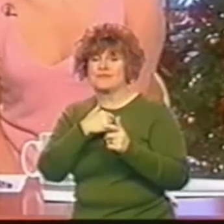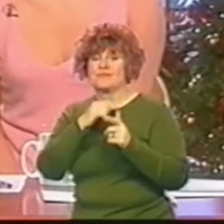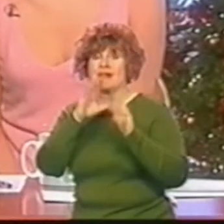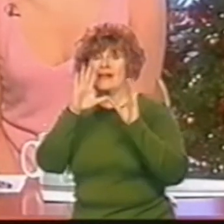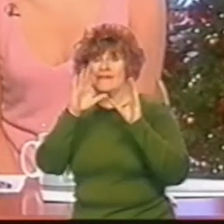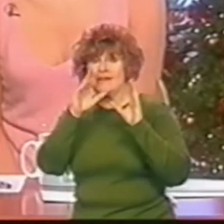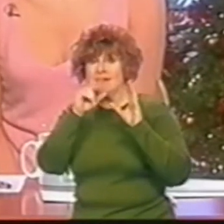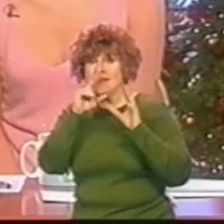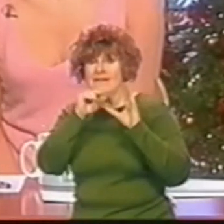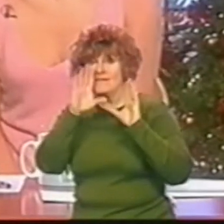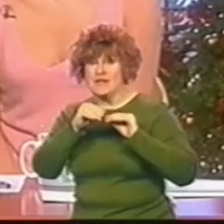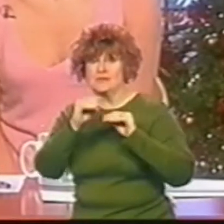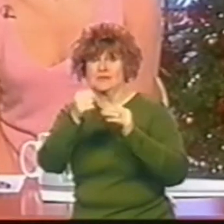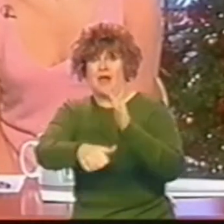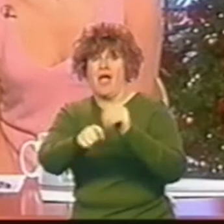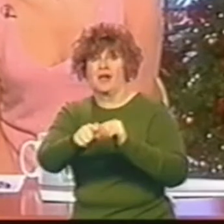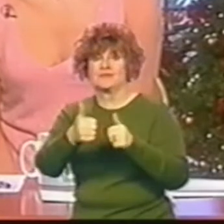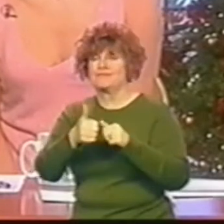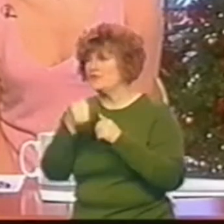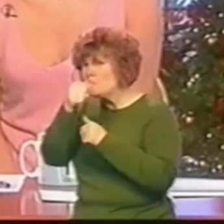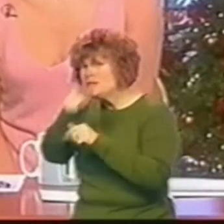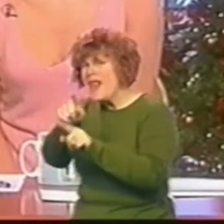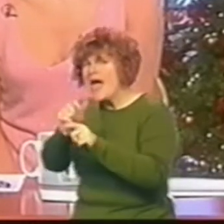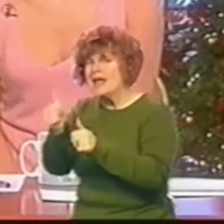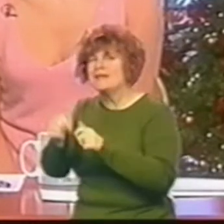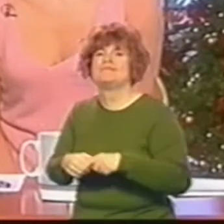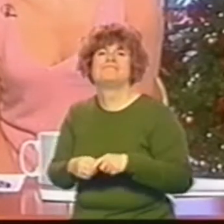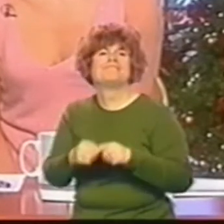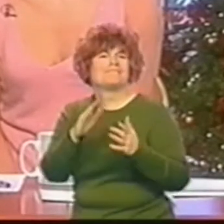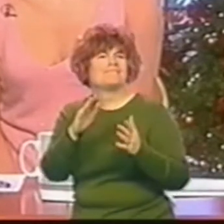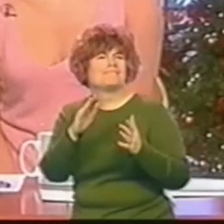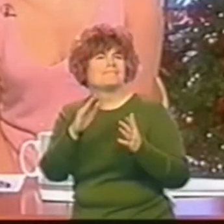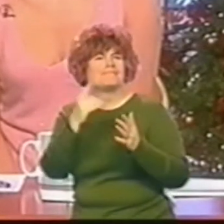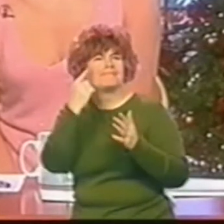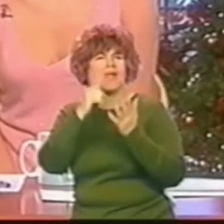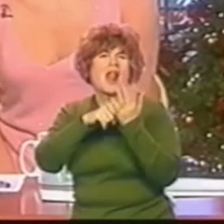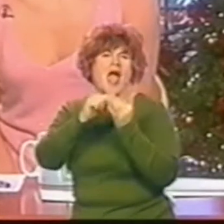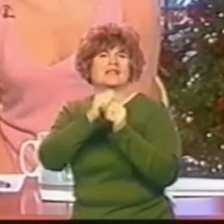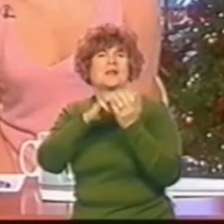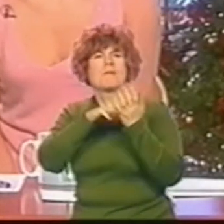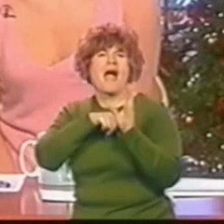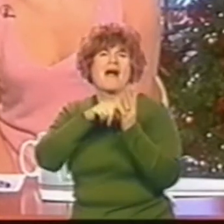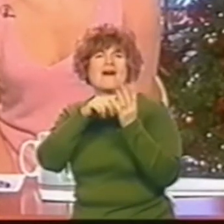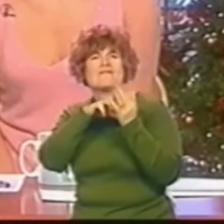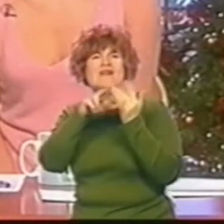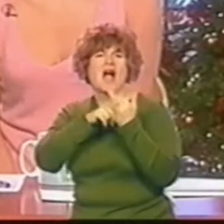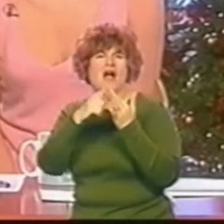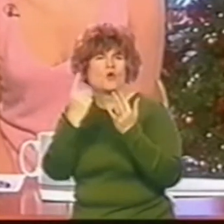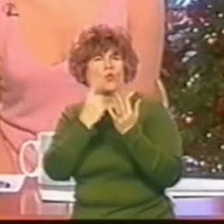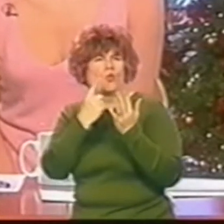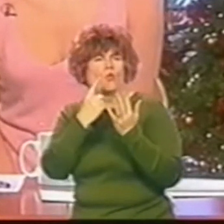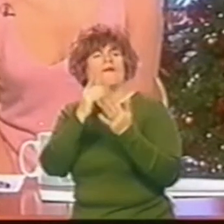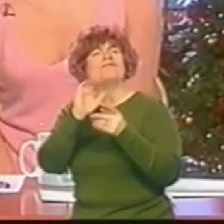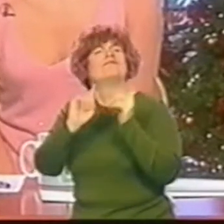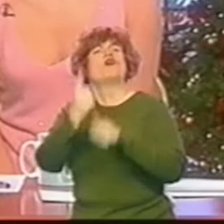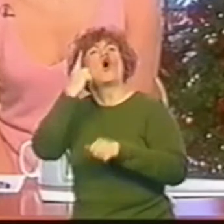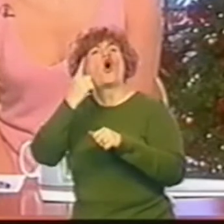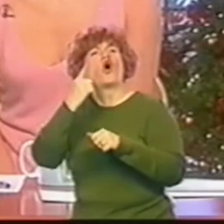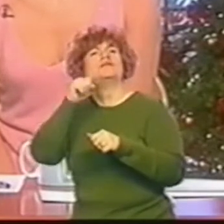as I finish. Will released a cover version of Light My Fire, but who recorded the original version?